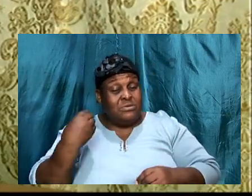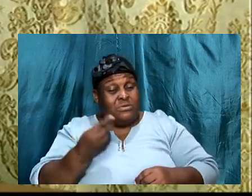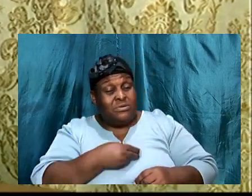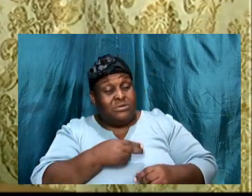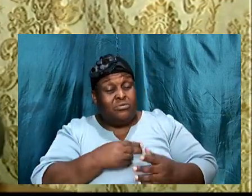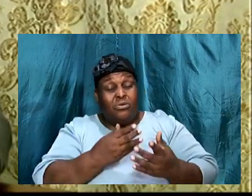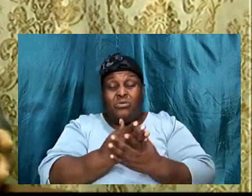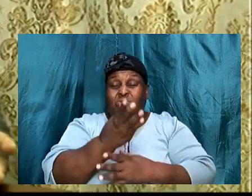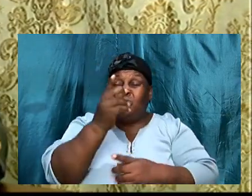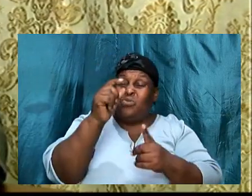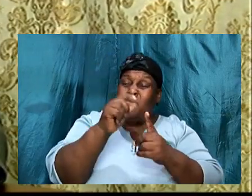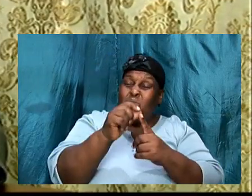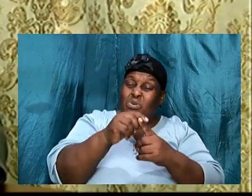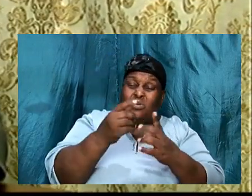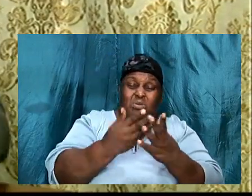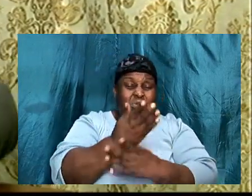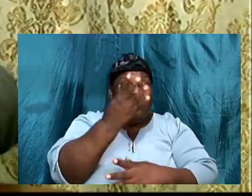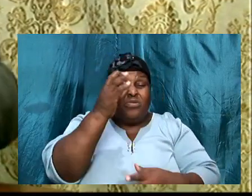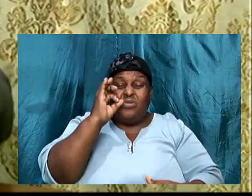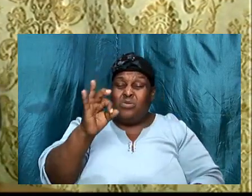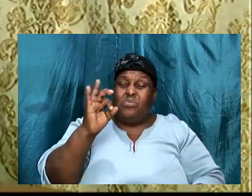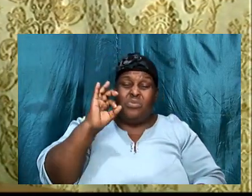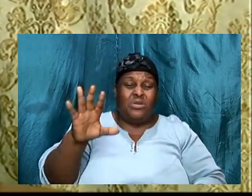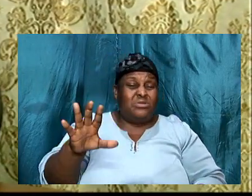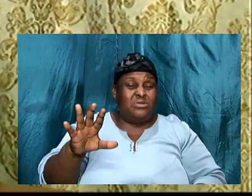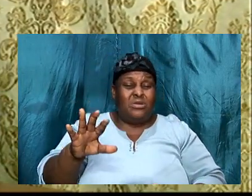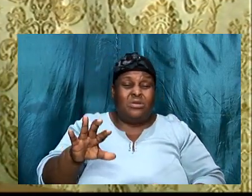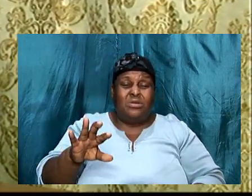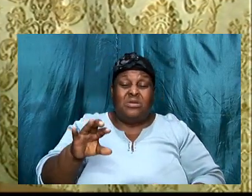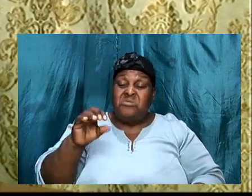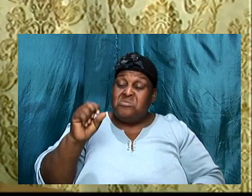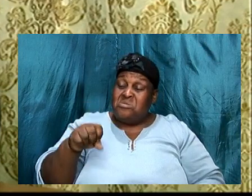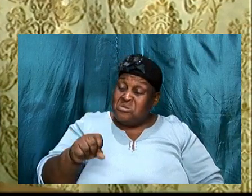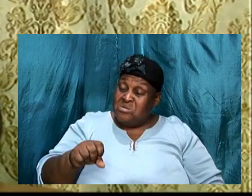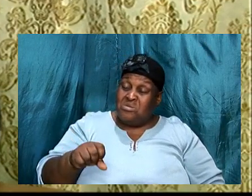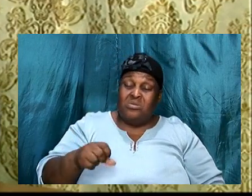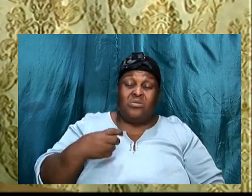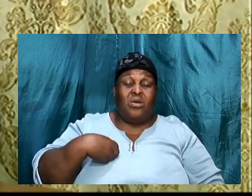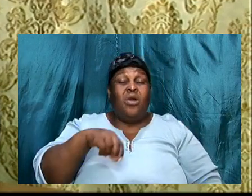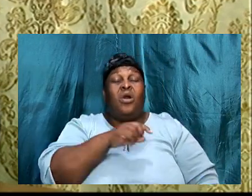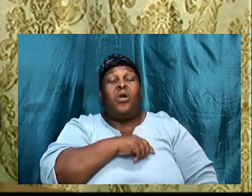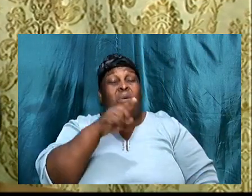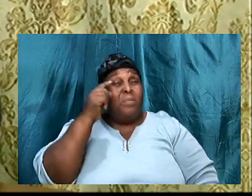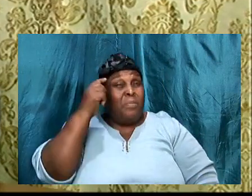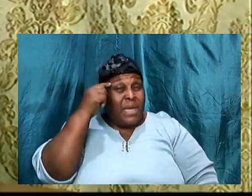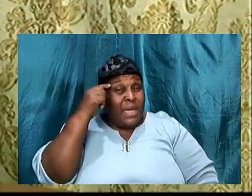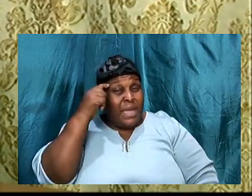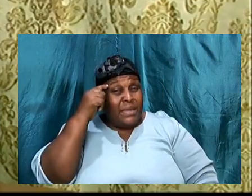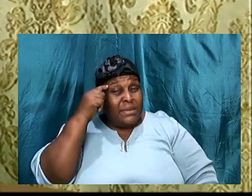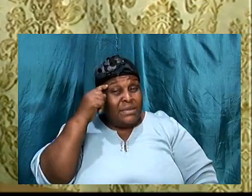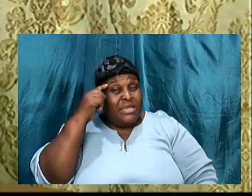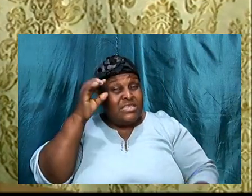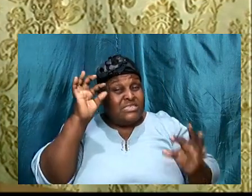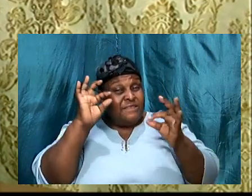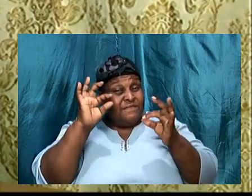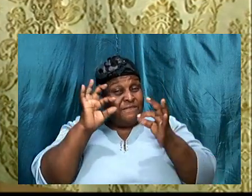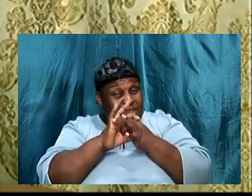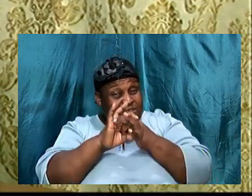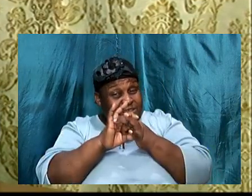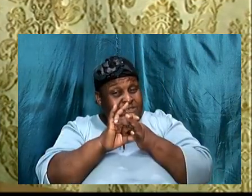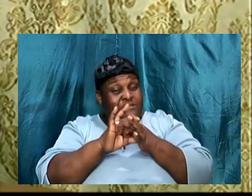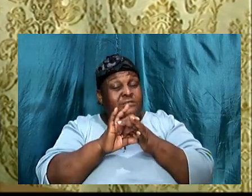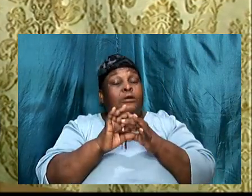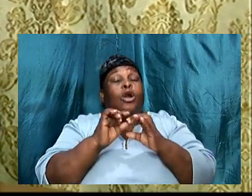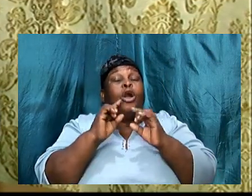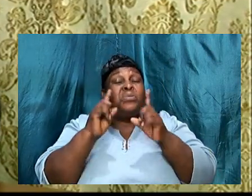through the words, through the preacher, but yet, minds, are made up, and we go, against,